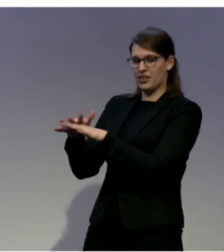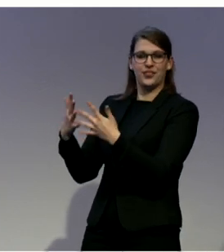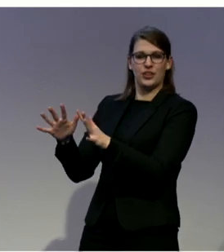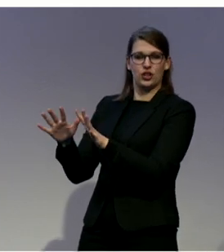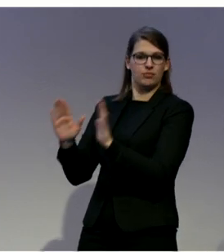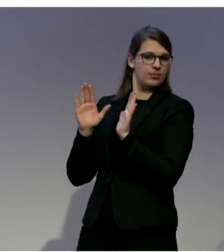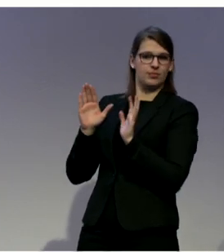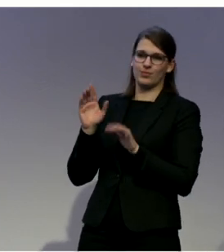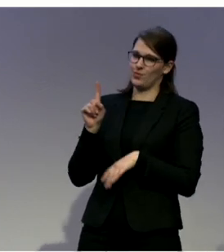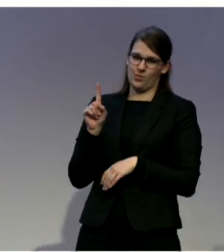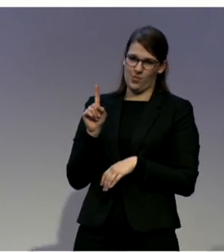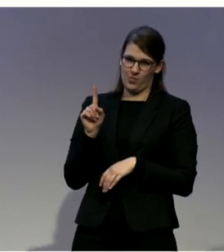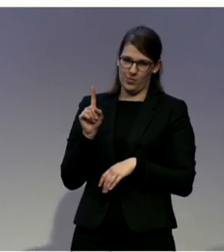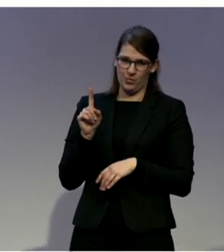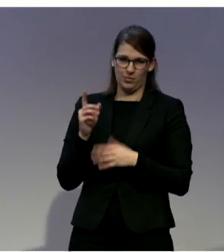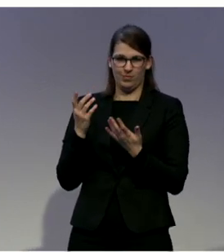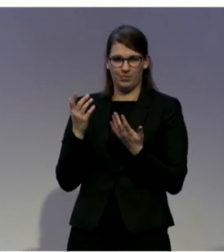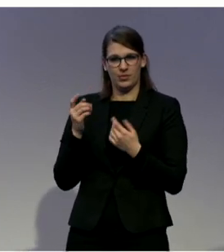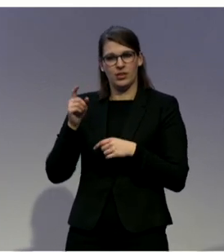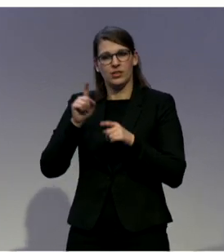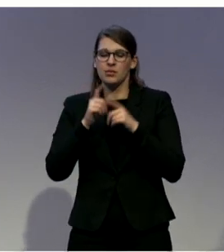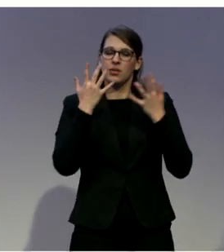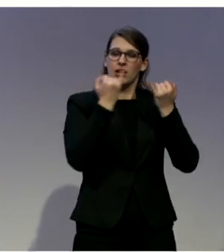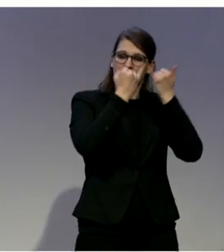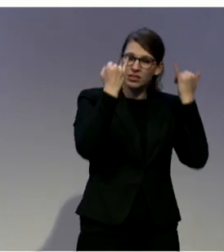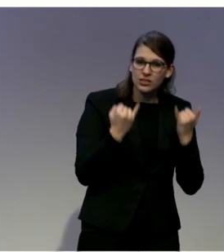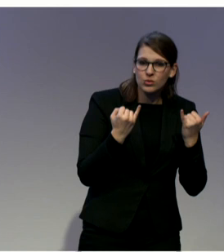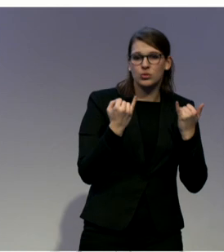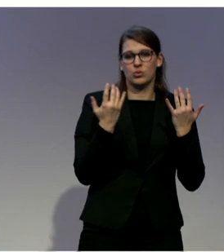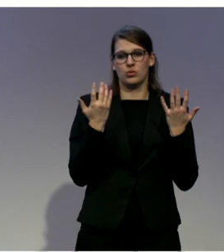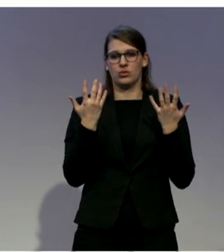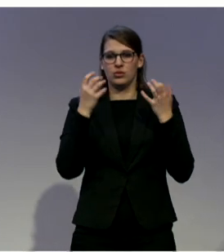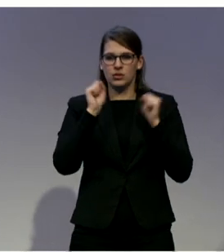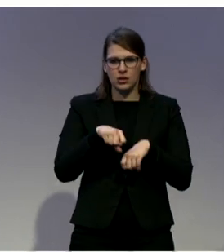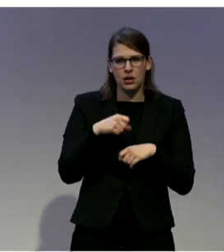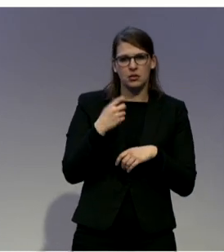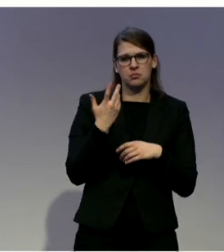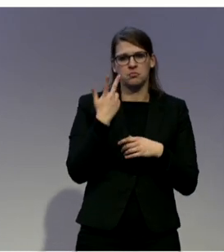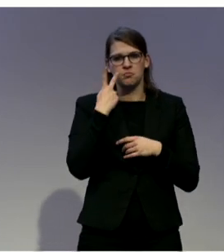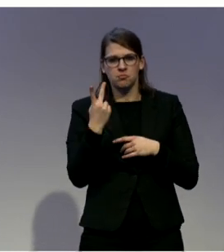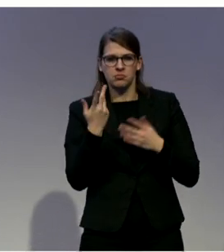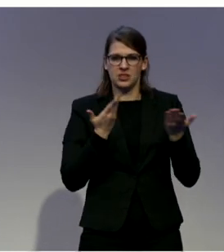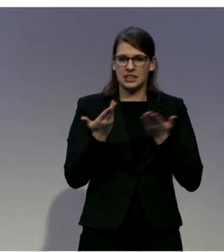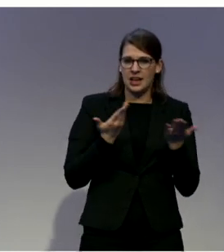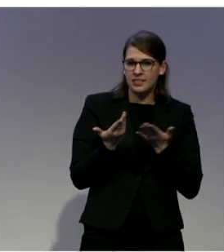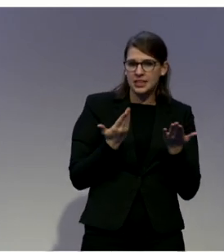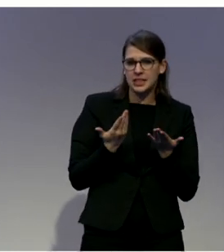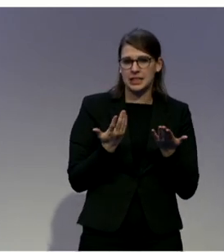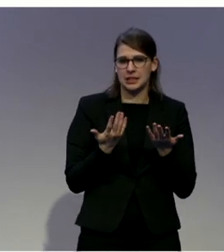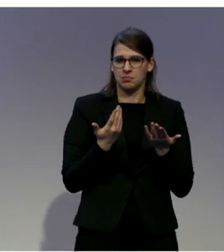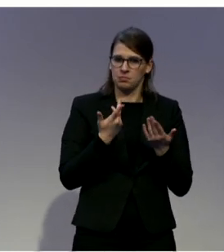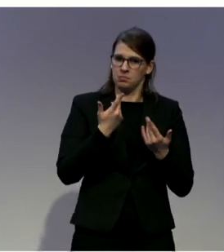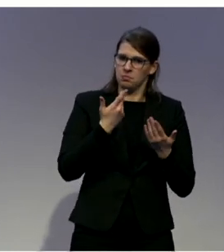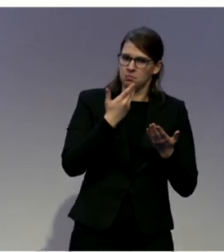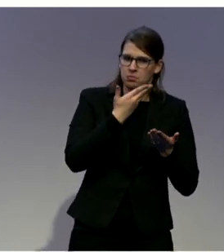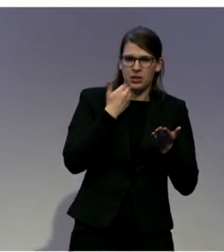services in the institution. But are these services for all citizens? Or are there services and resources